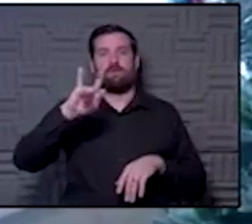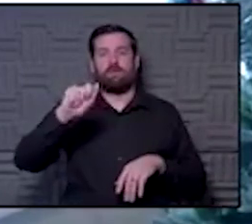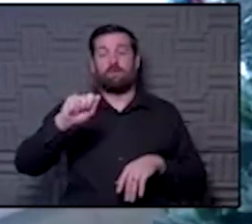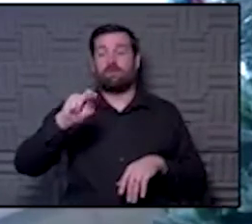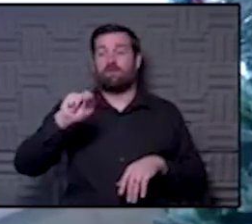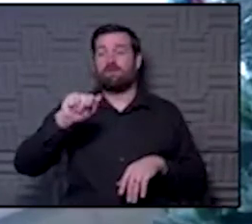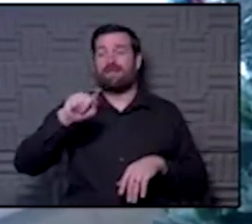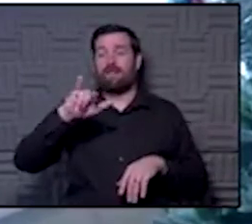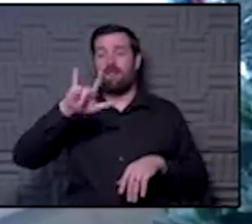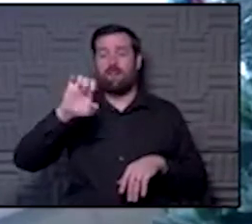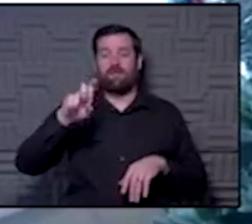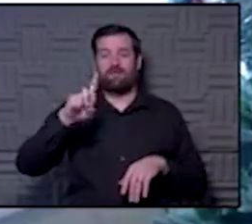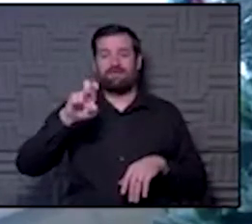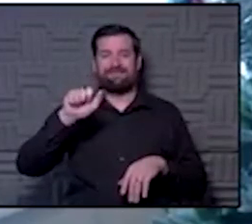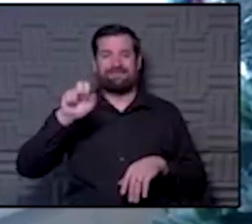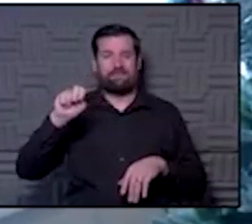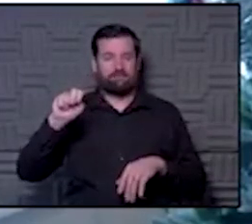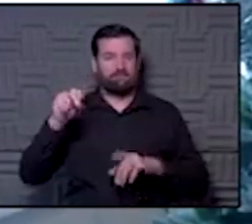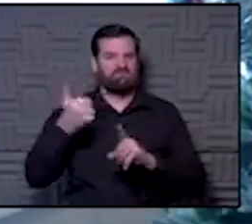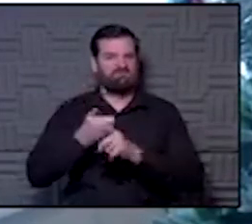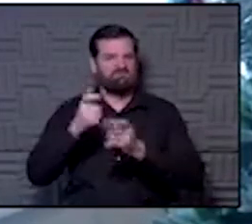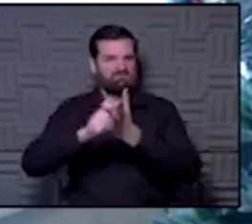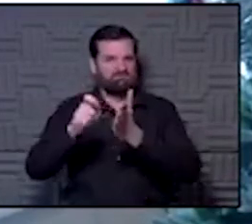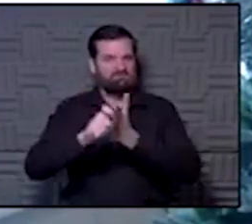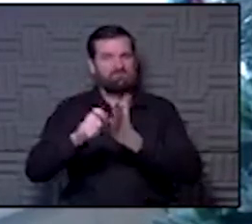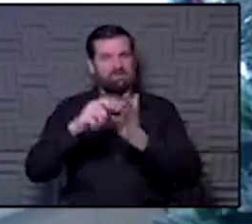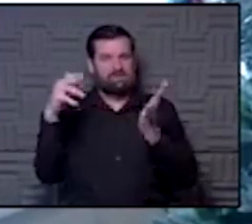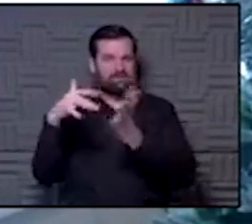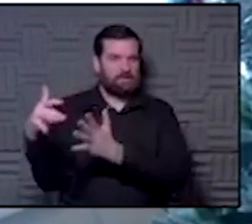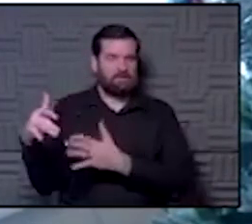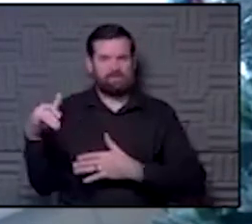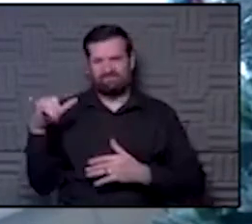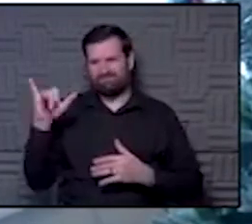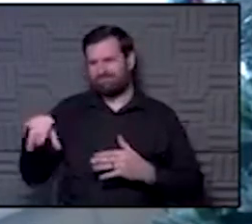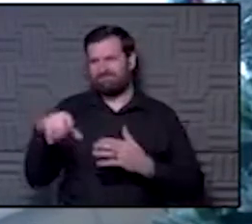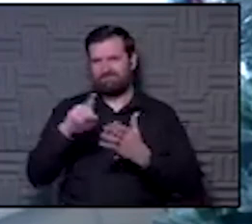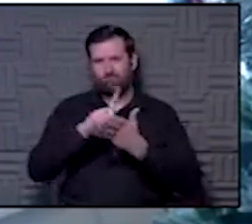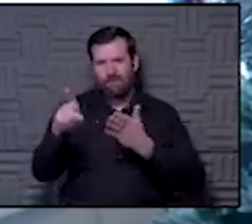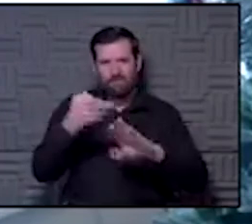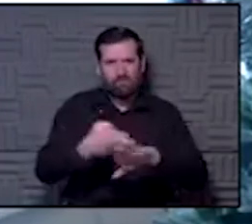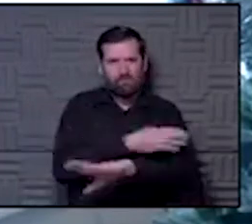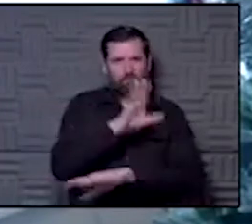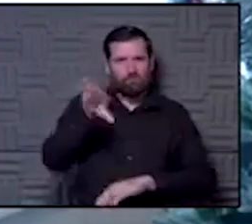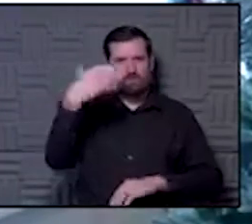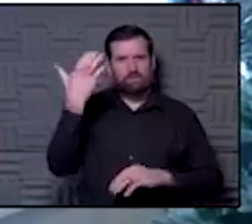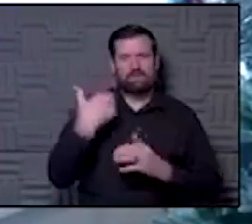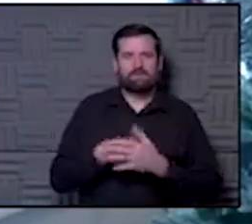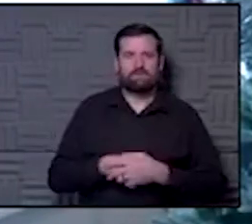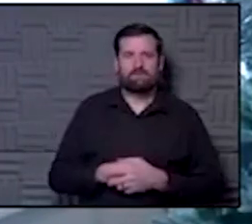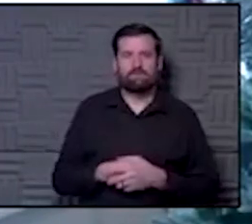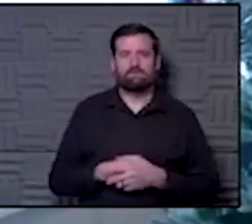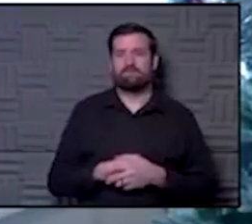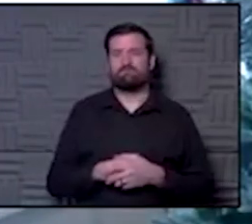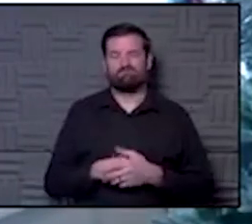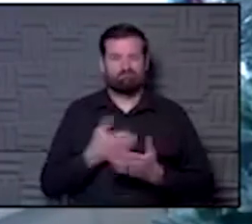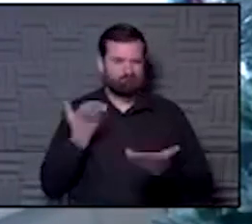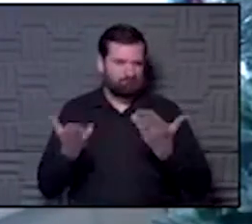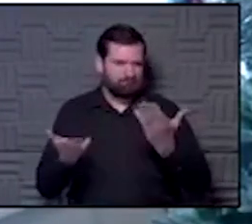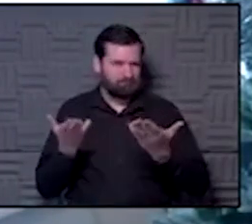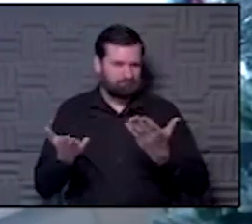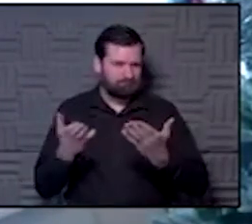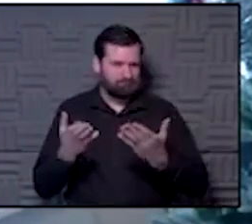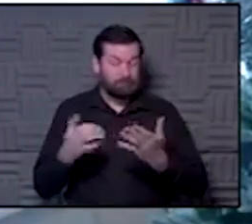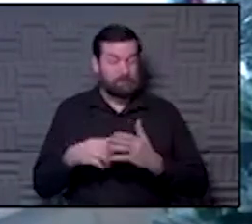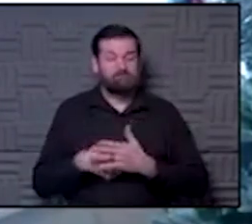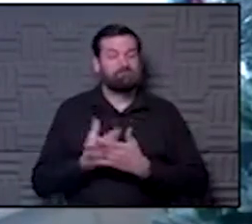author of a study that was like that week before the Christmas holiday that might have been in January. But I